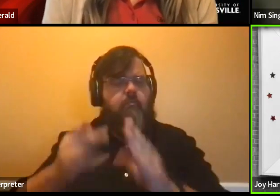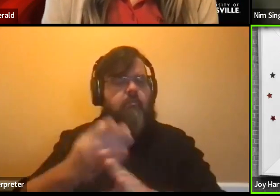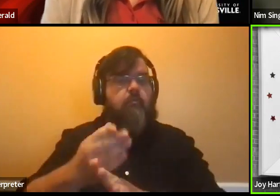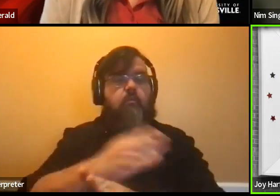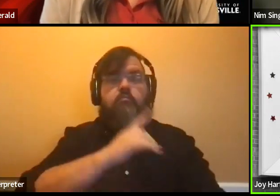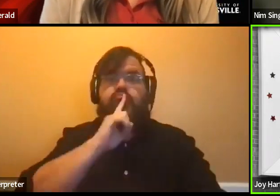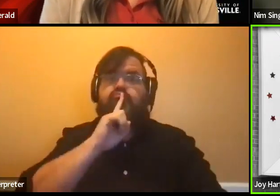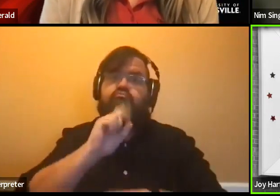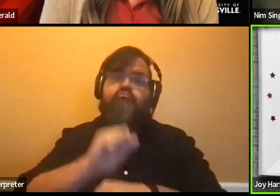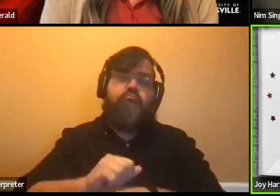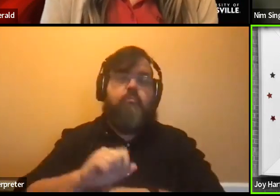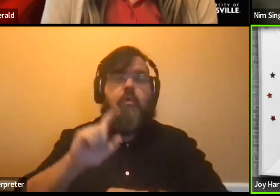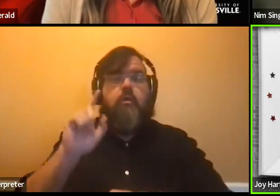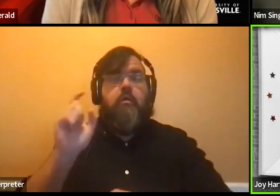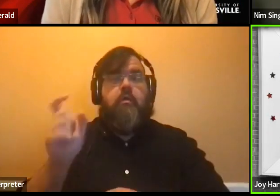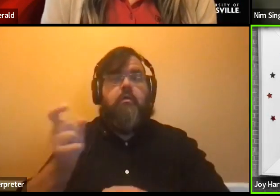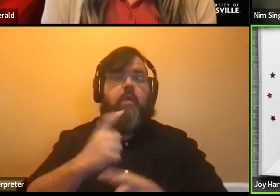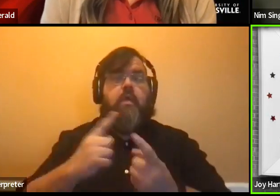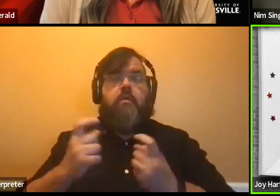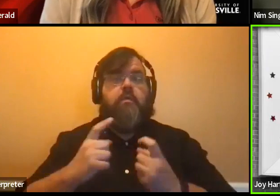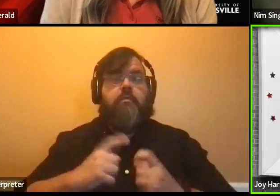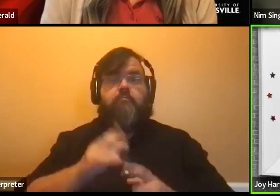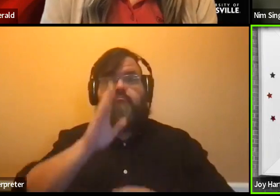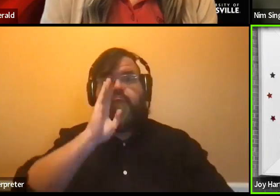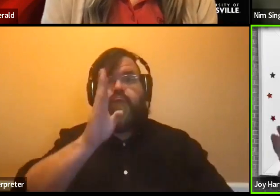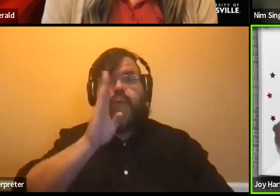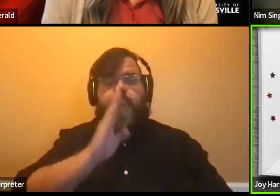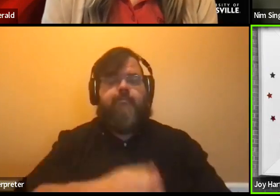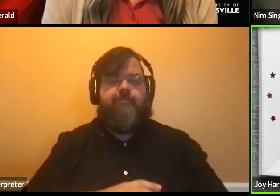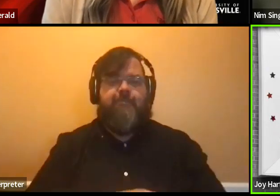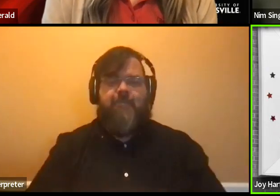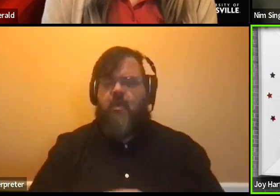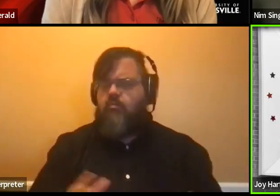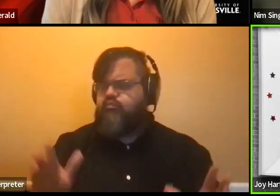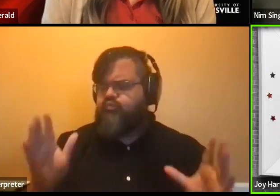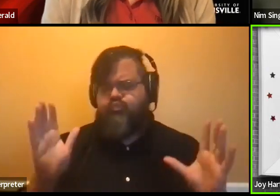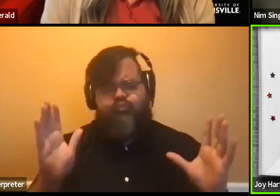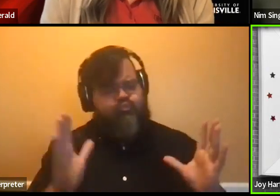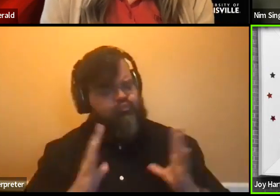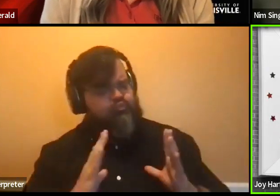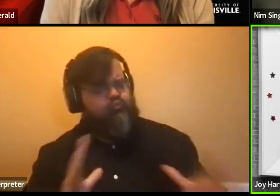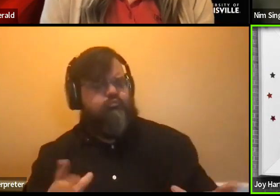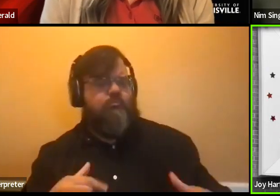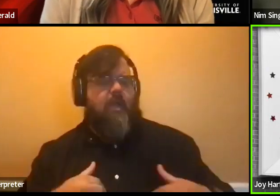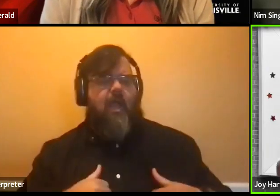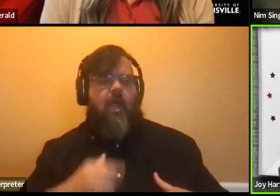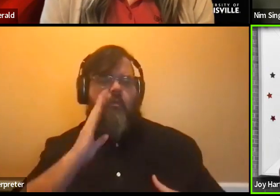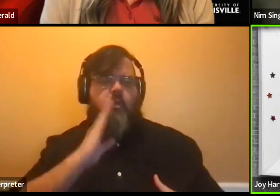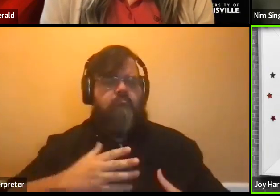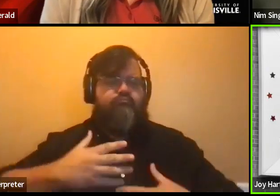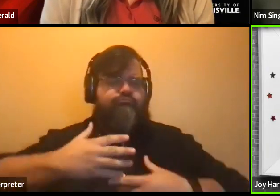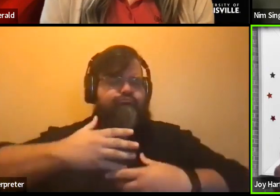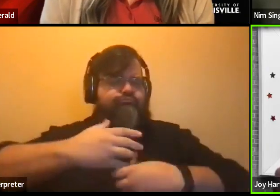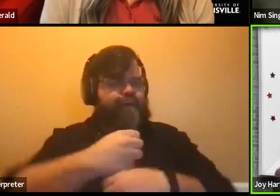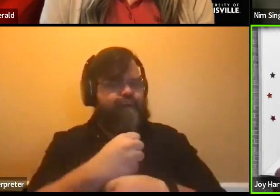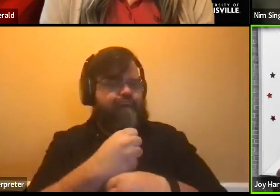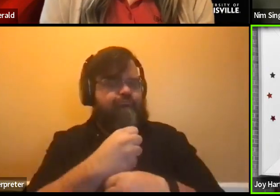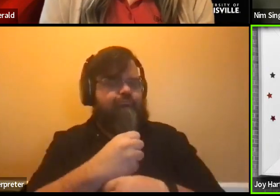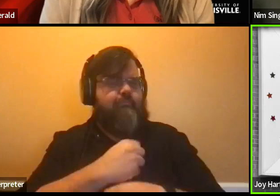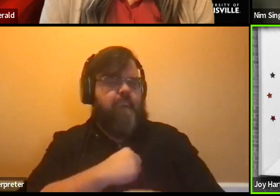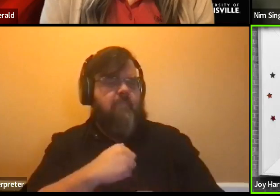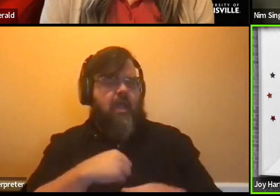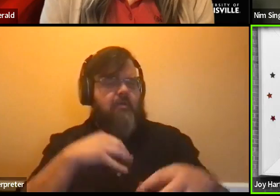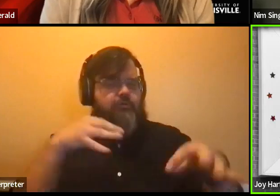Absolutely. And I, I'm going to do the short kind of elevator description, the elevator pitch about honors,